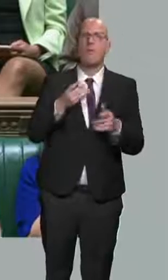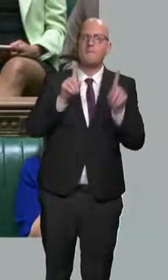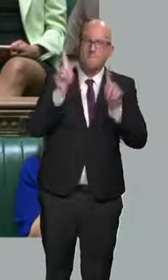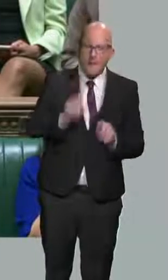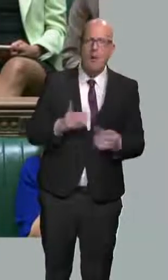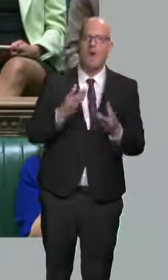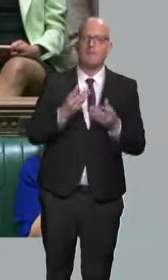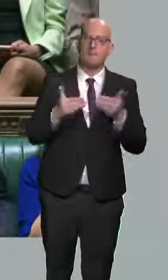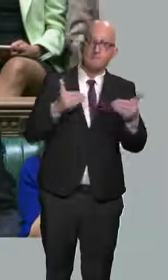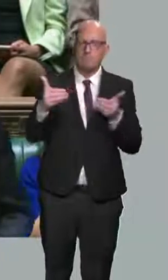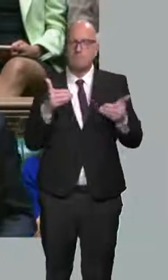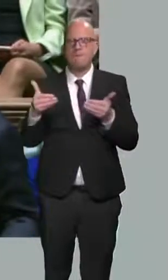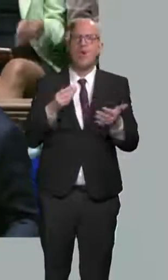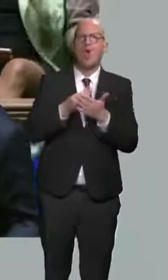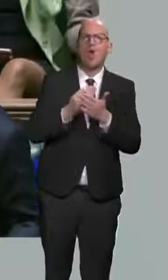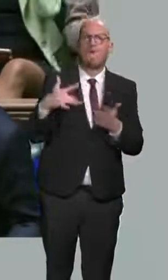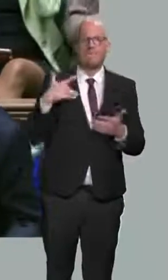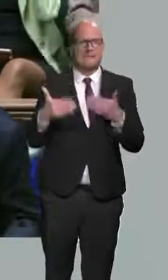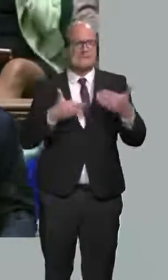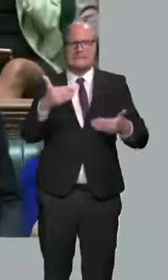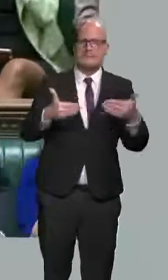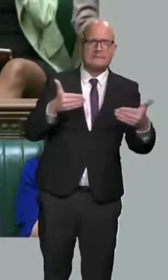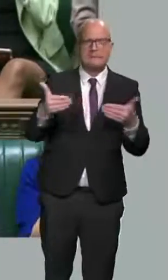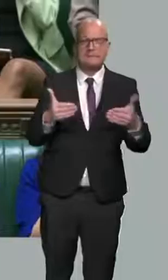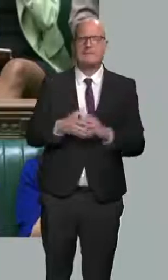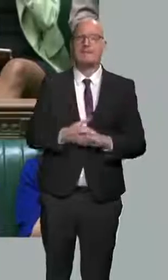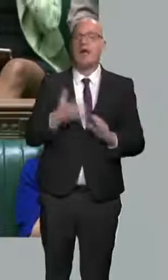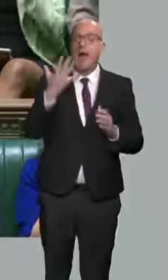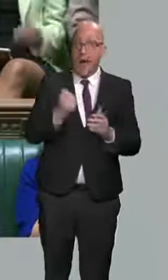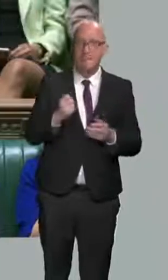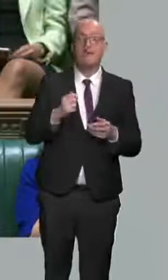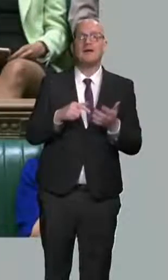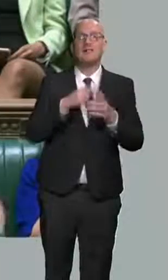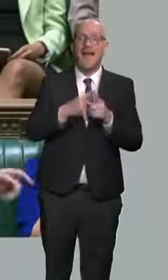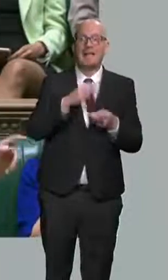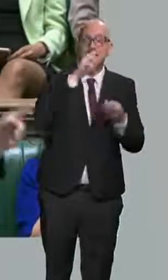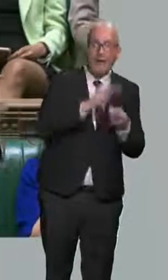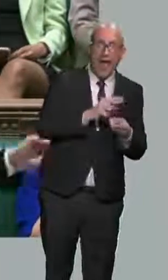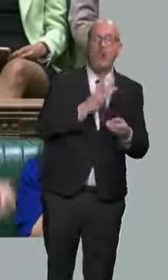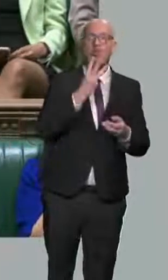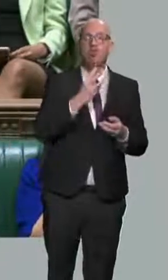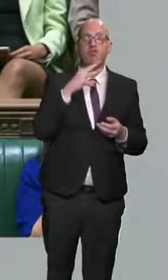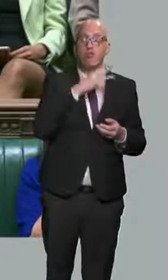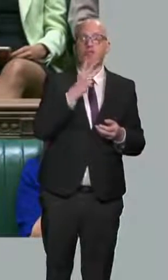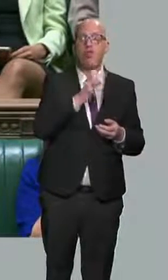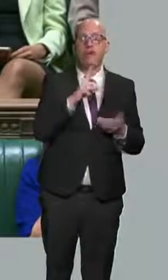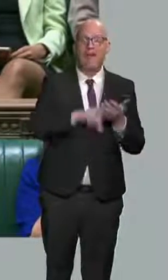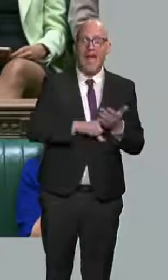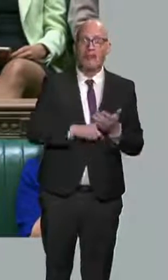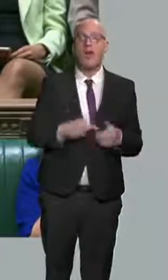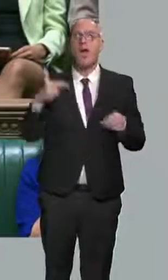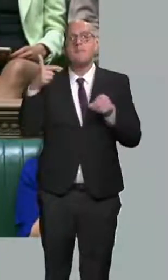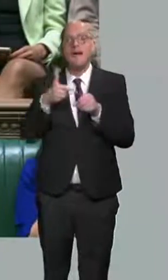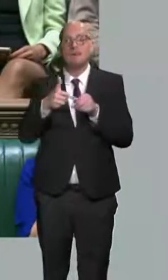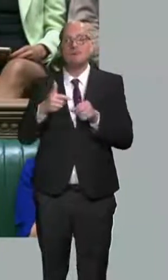cuts taxes on working families by over £330, cuts taxes on fuel by five pence a litre, cuts